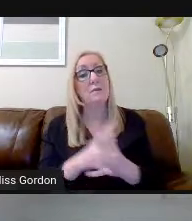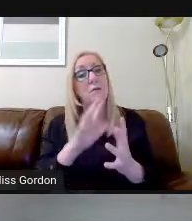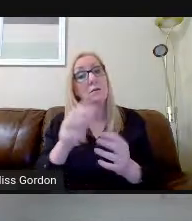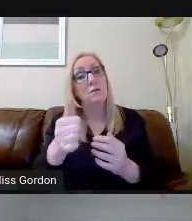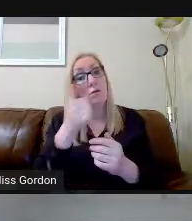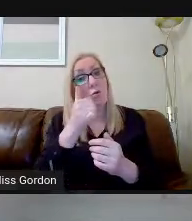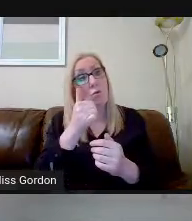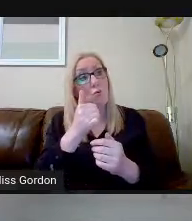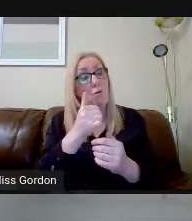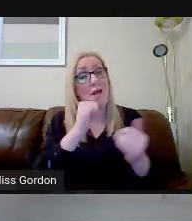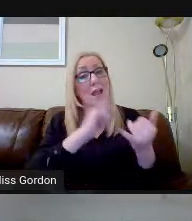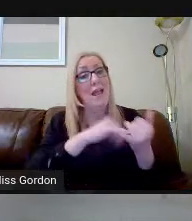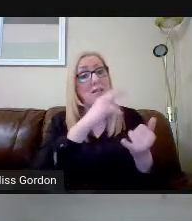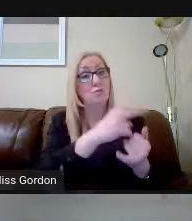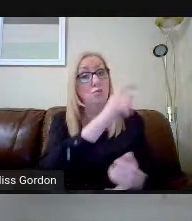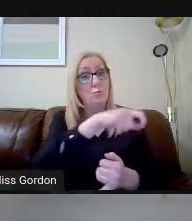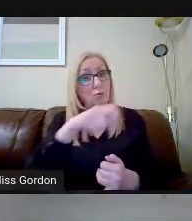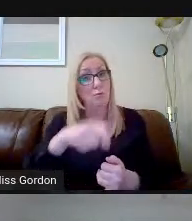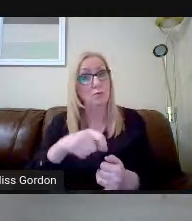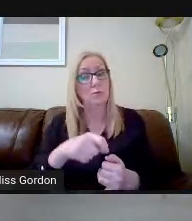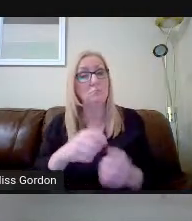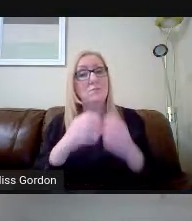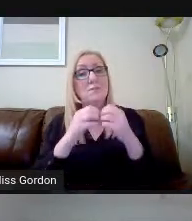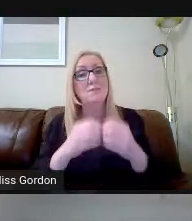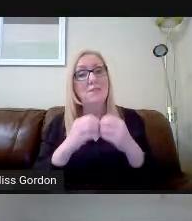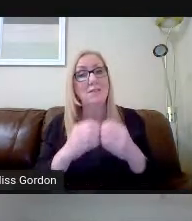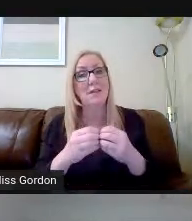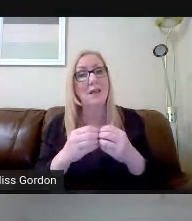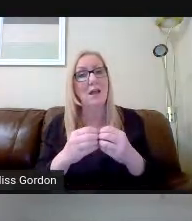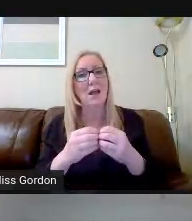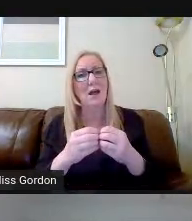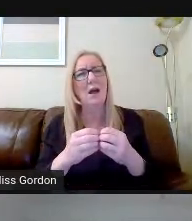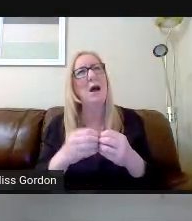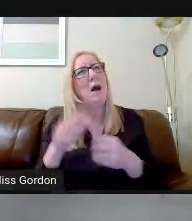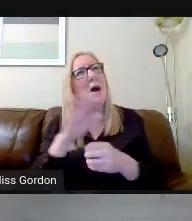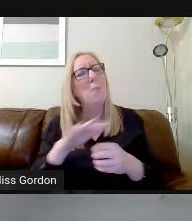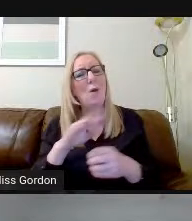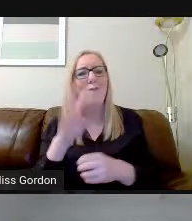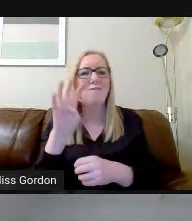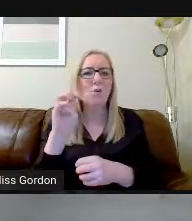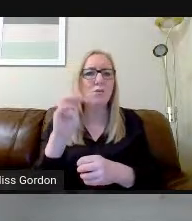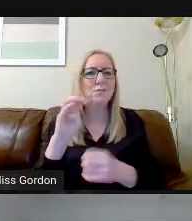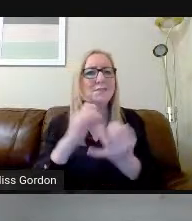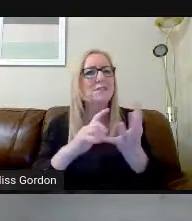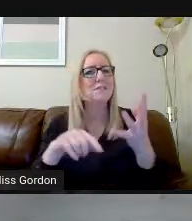second year pupils currently study approximately 14 subjects.